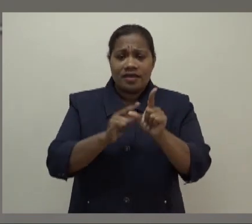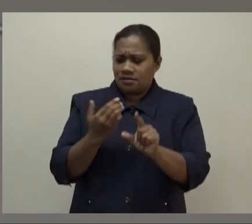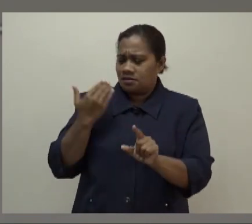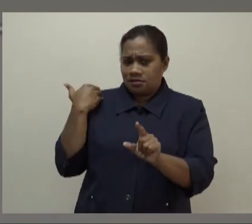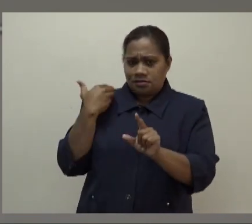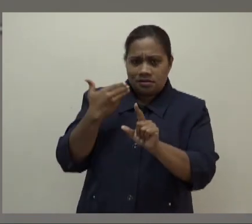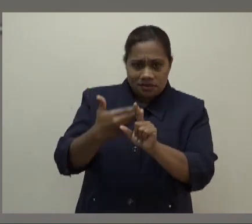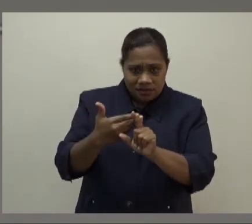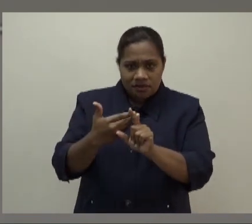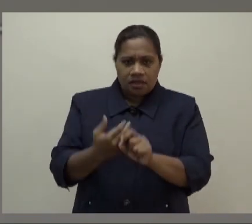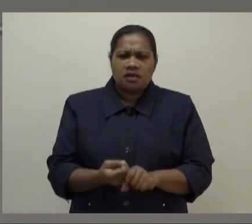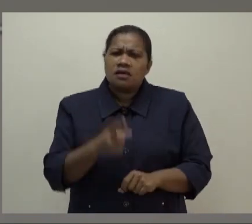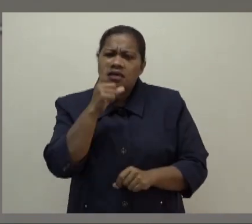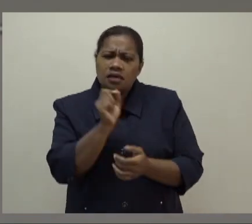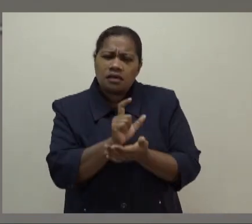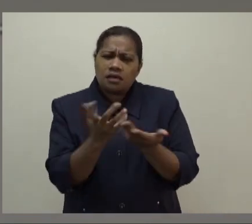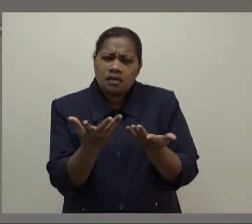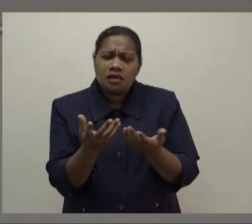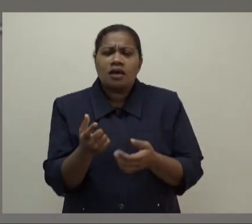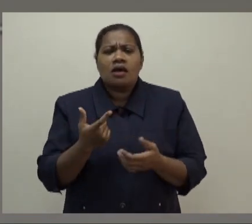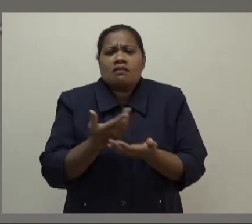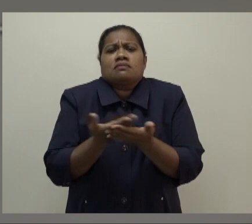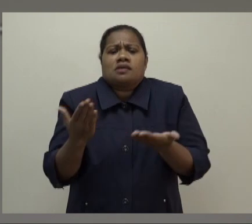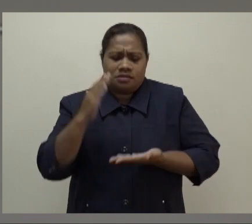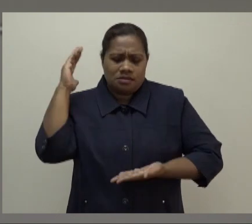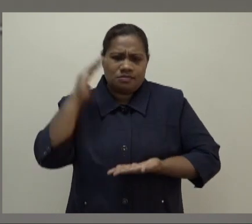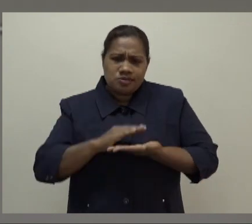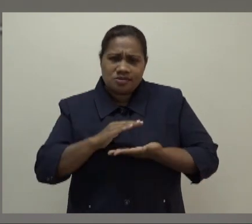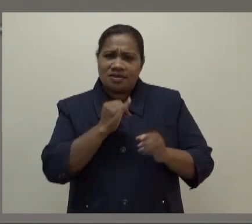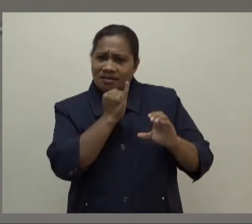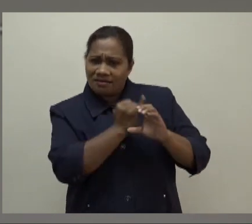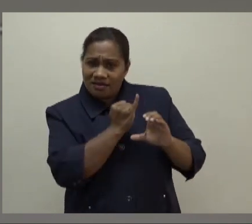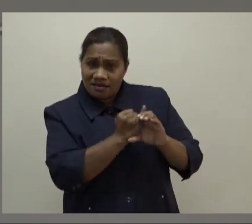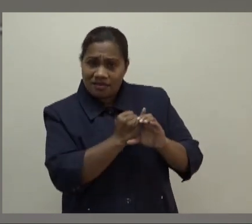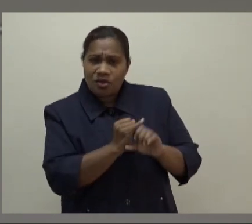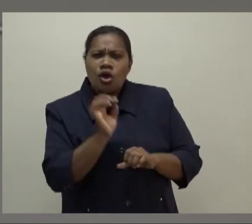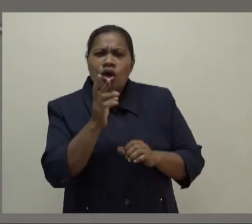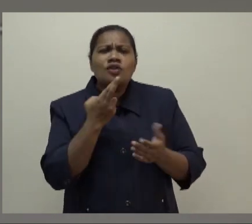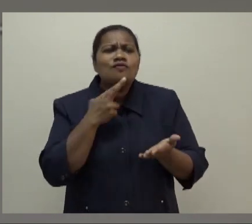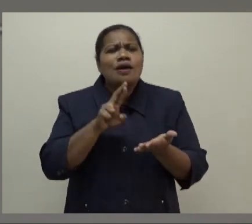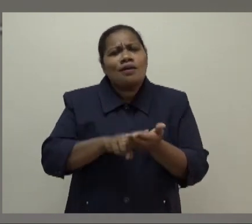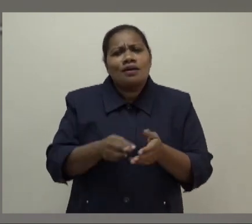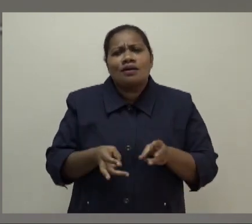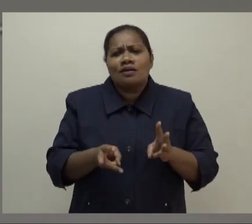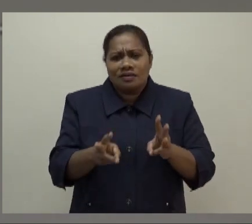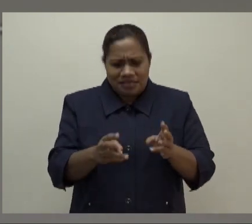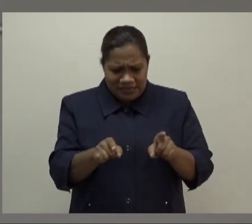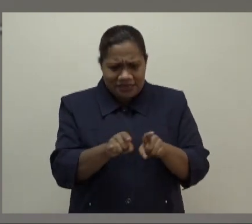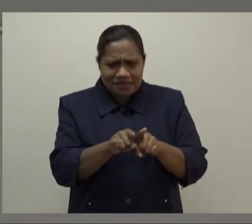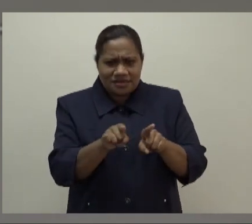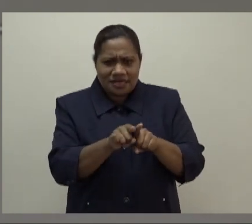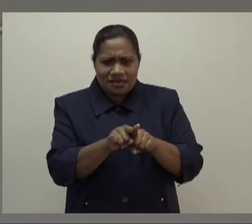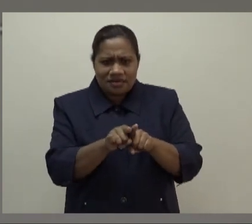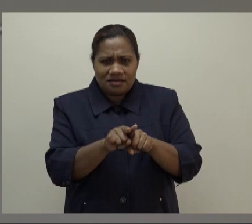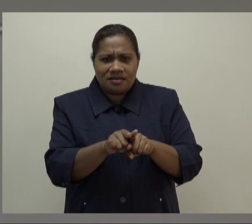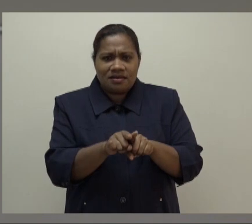what factors that you noted contributed to this decrease and if the reporting trend stayed the same during the